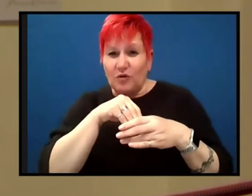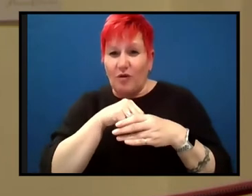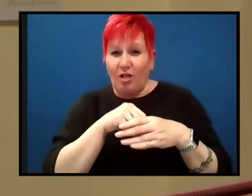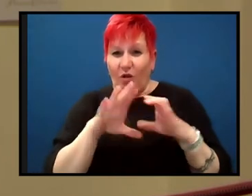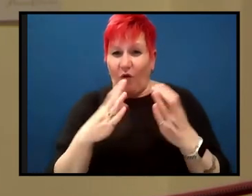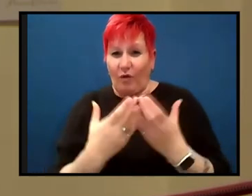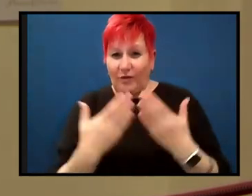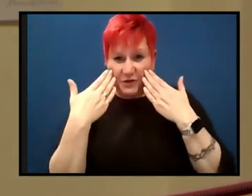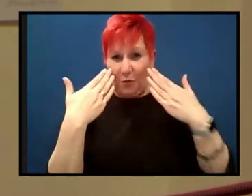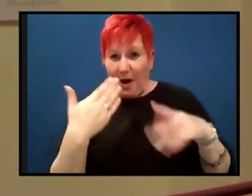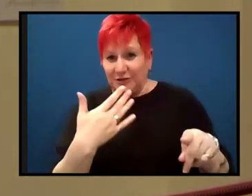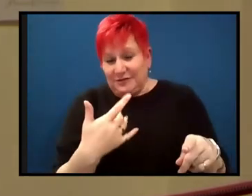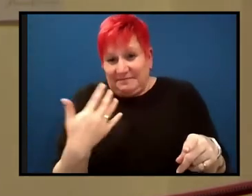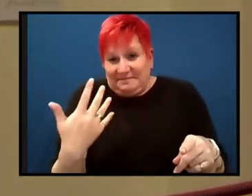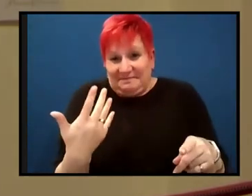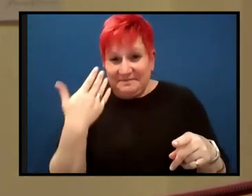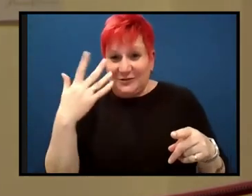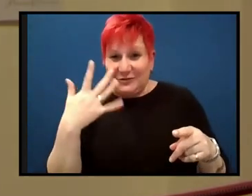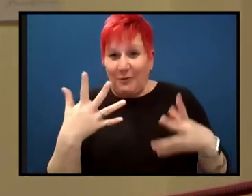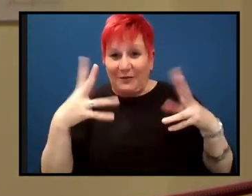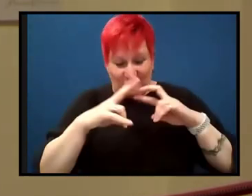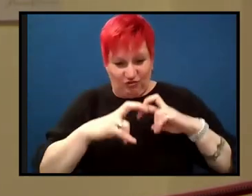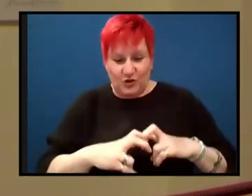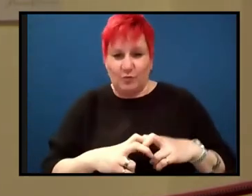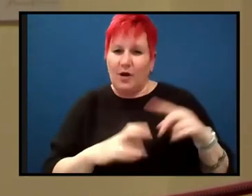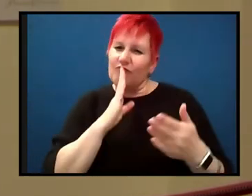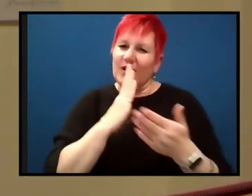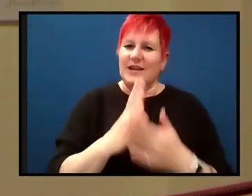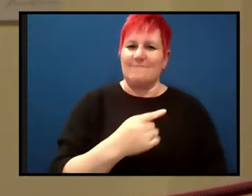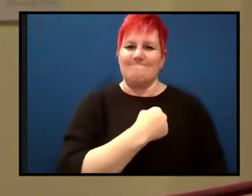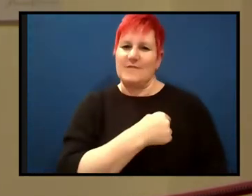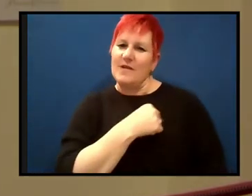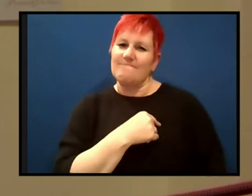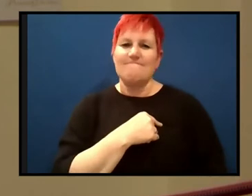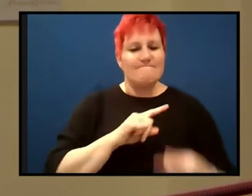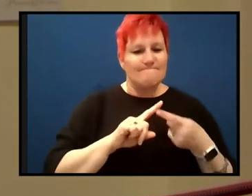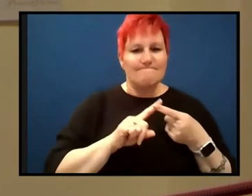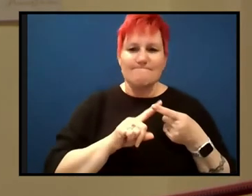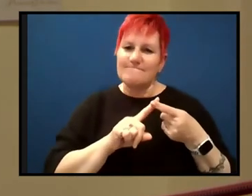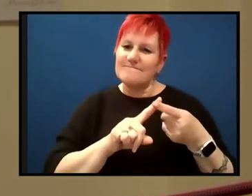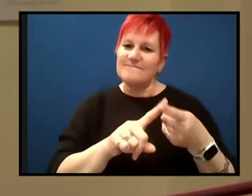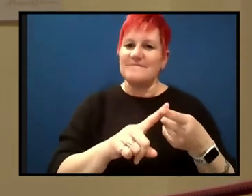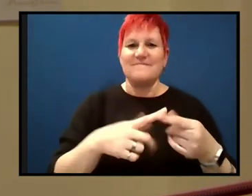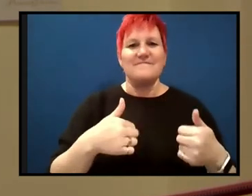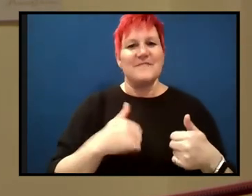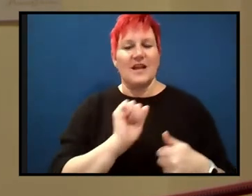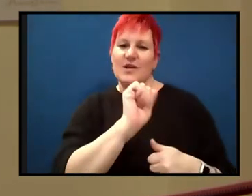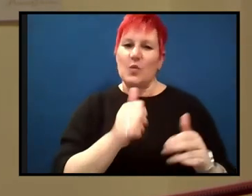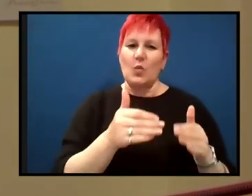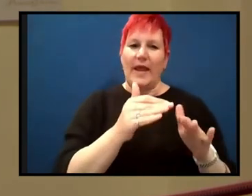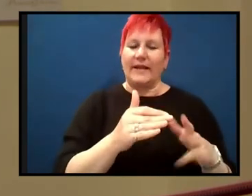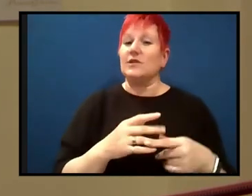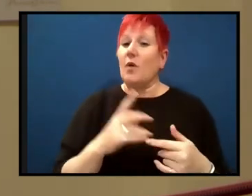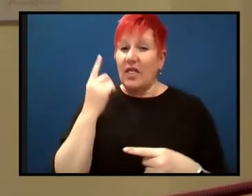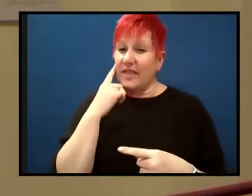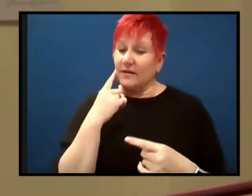it was the, the commitment to the way you've always claimed things to be. I think one of the most important skills or one